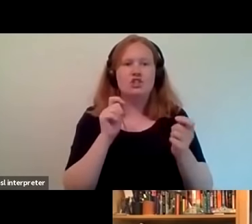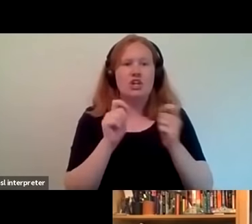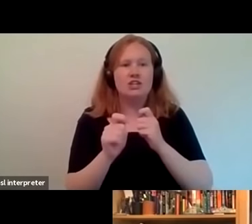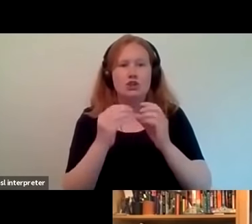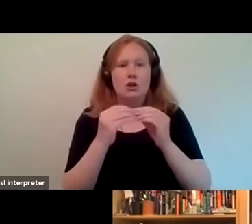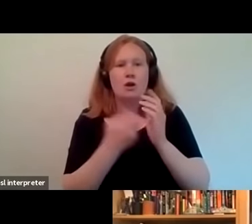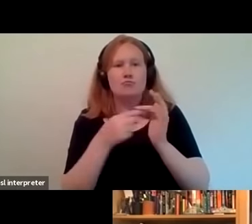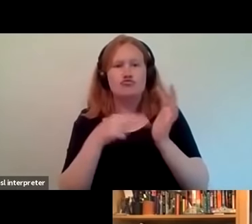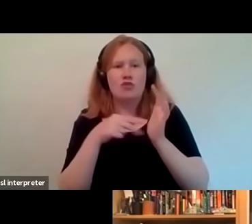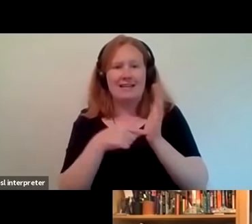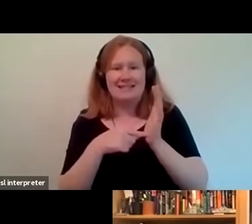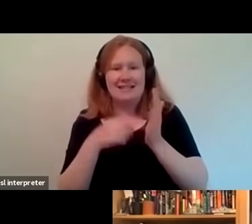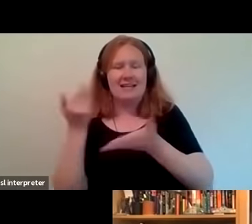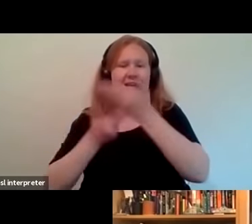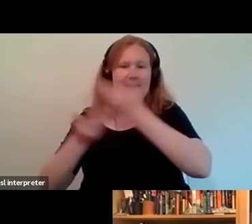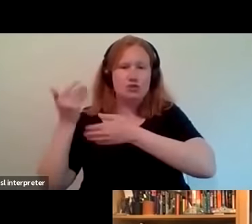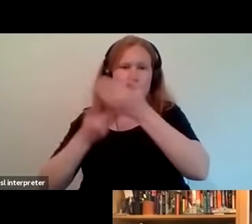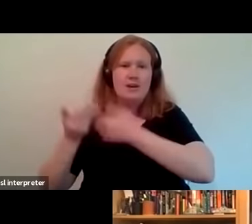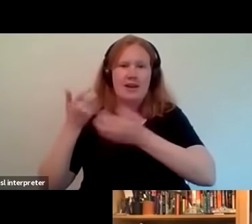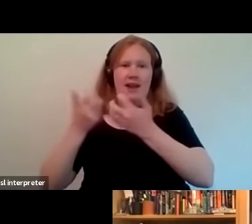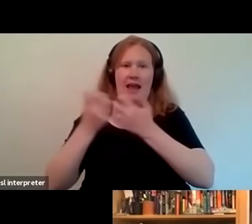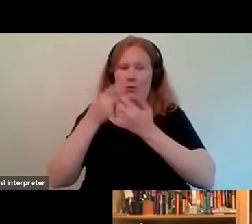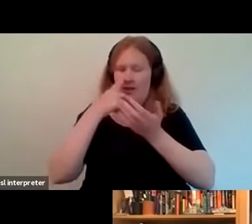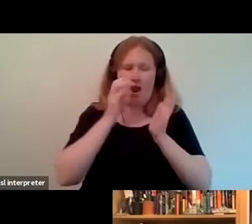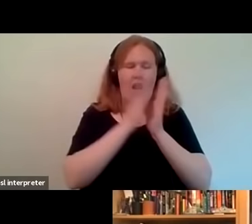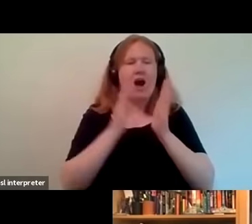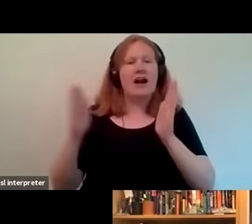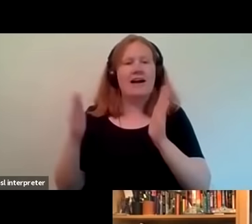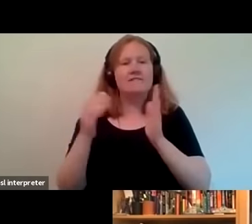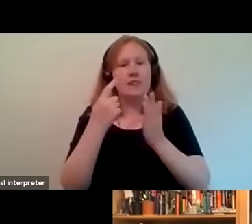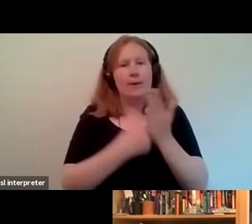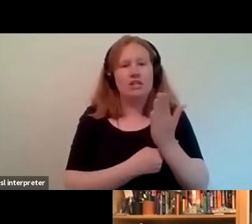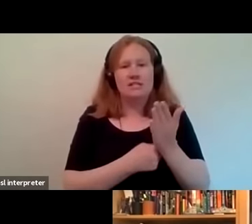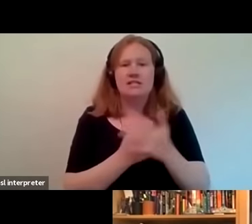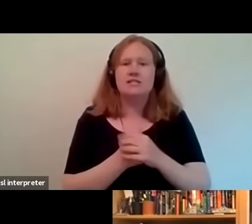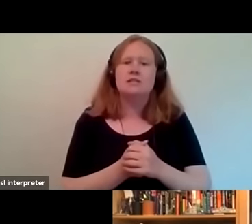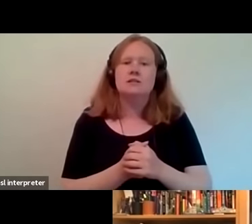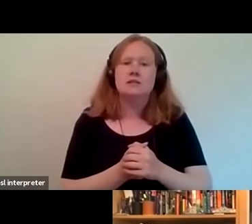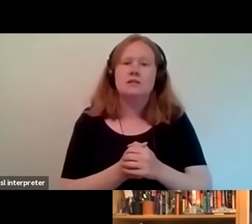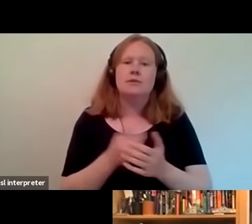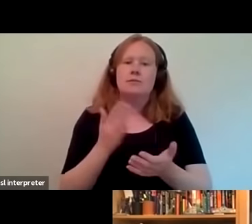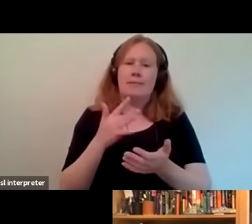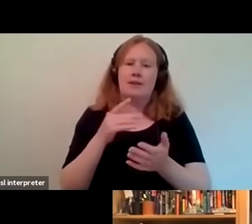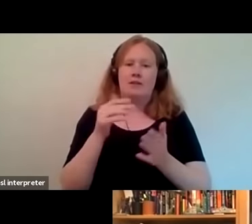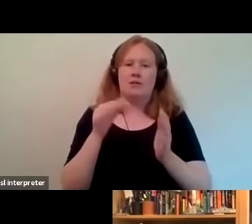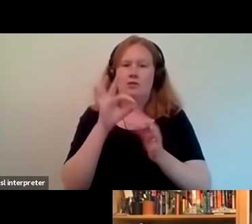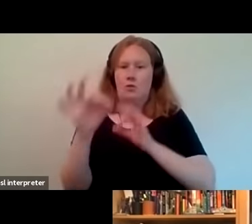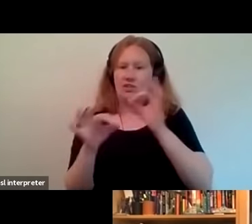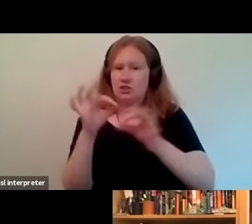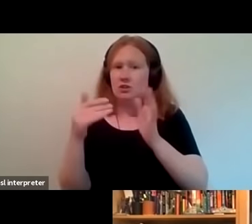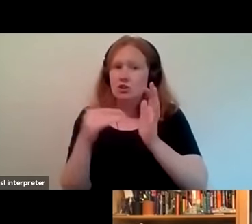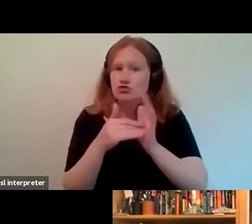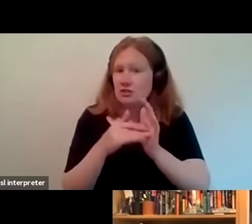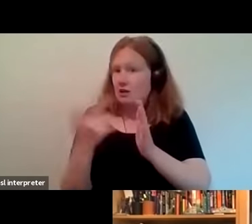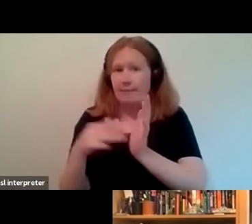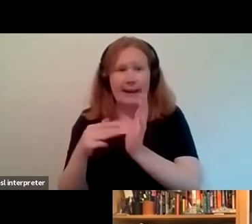and archiving policies how we go about it but maybe the question there is um zarita in particular how would you see um or i mean to both of you